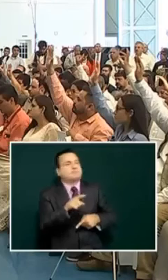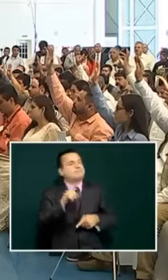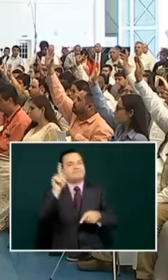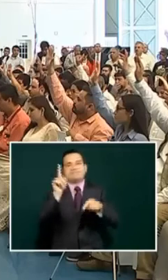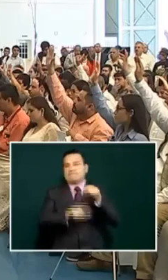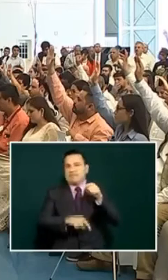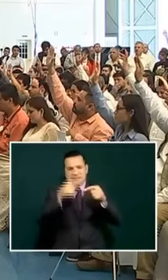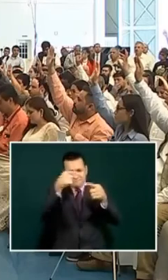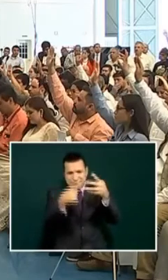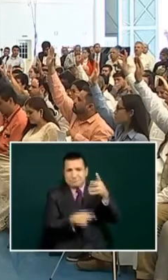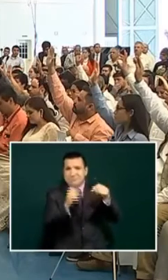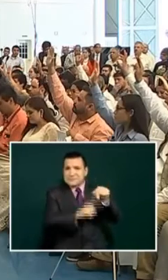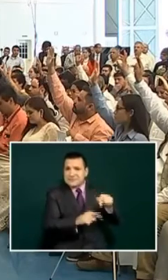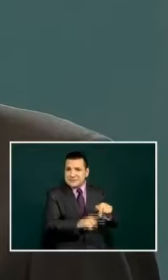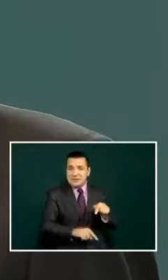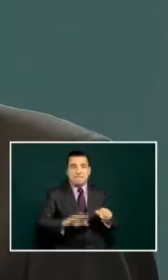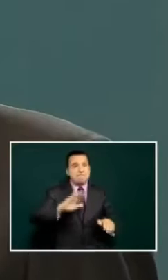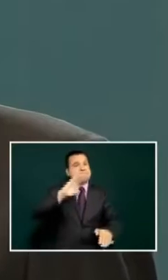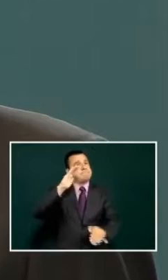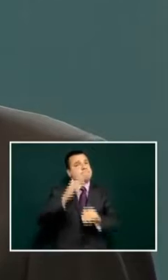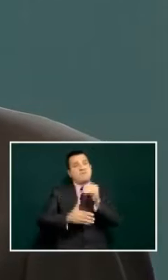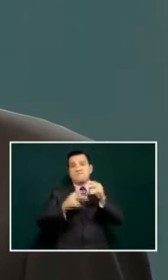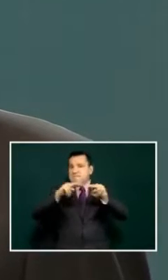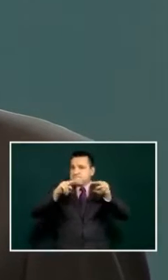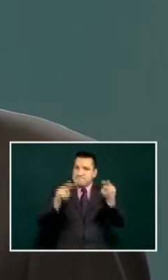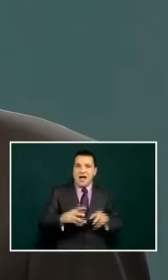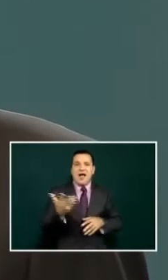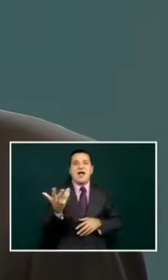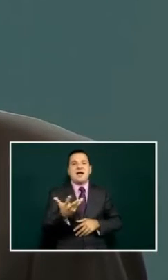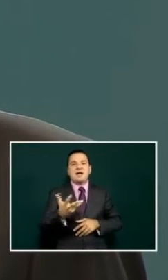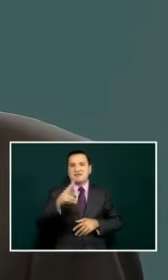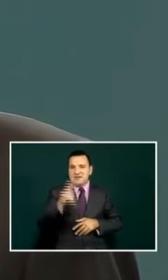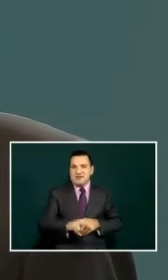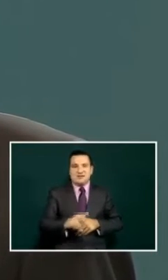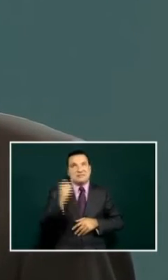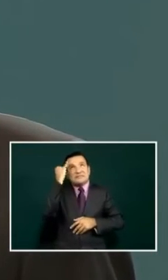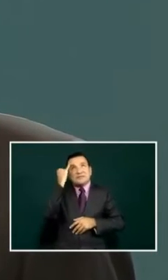that at last we have the practice